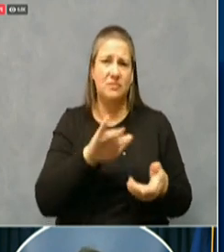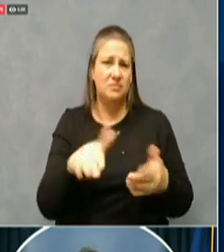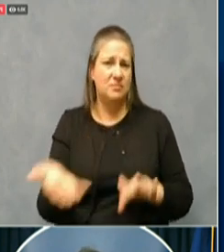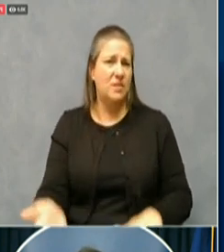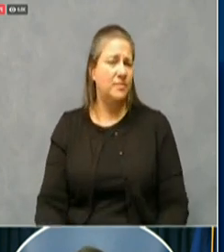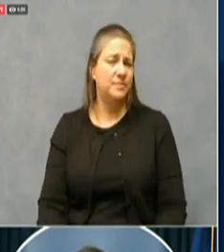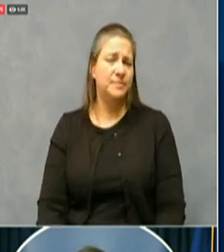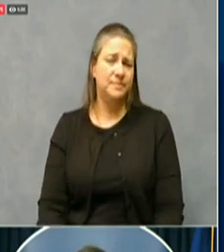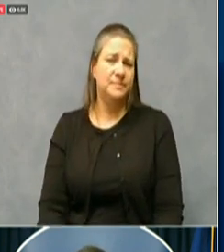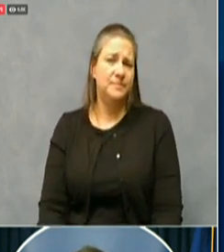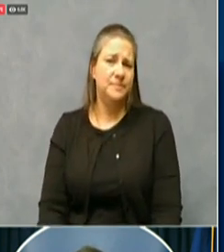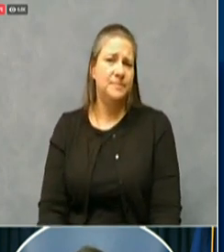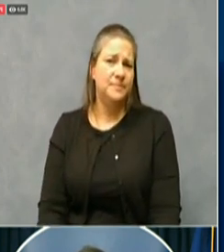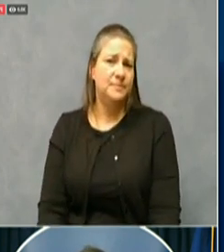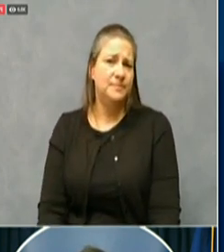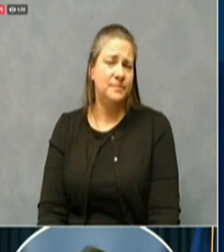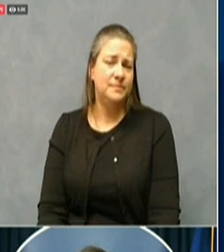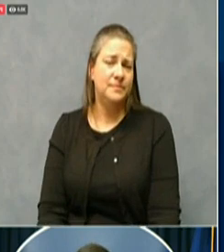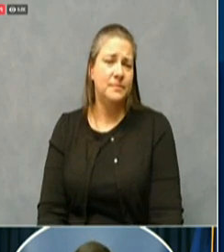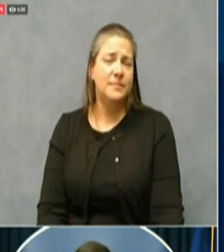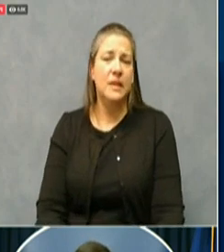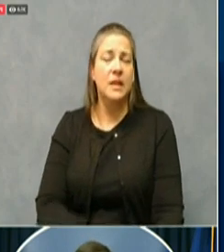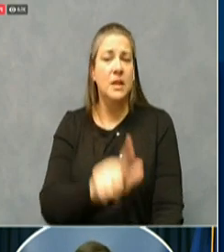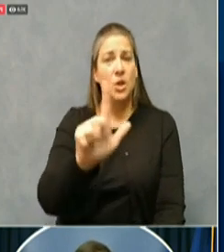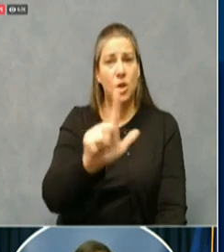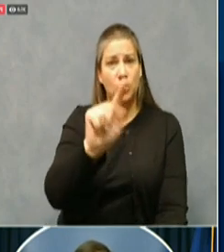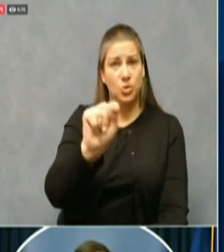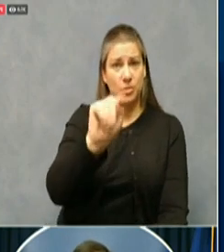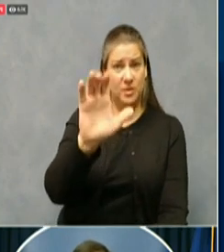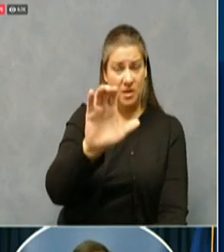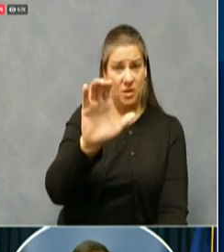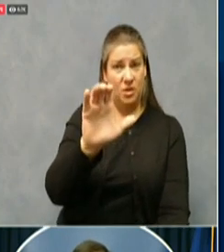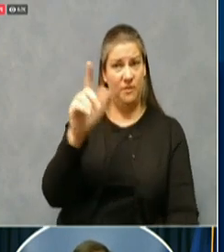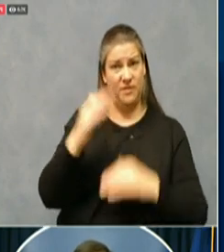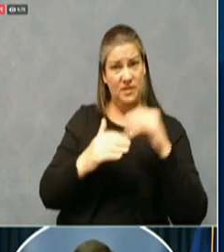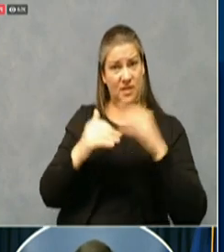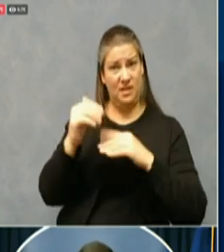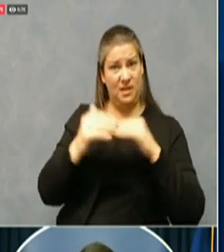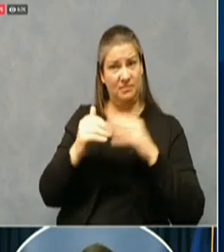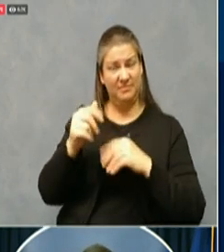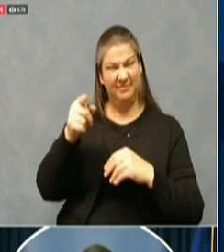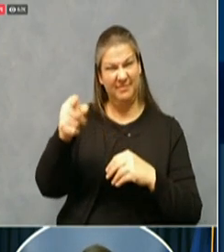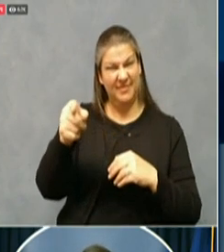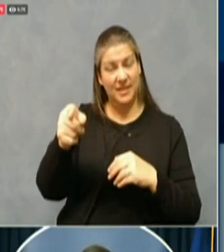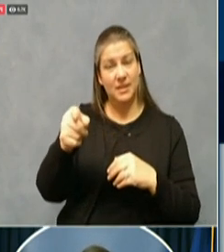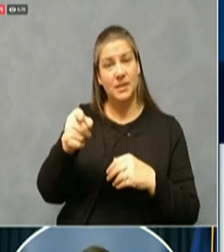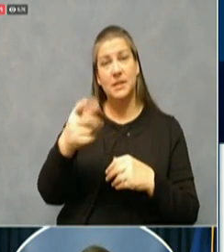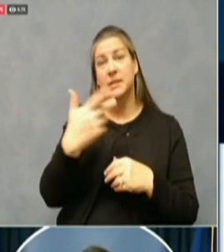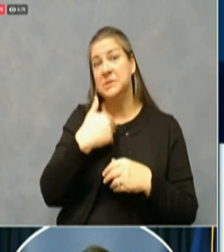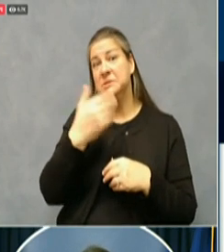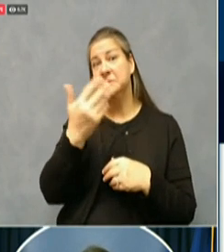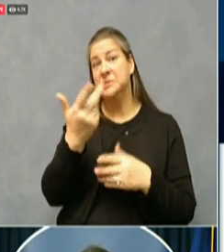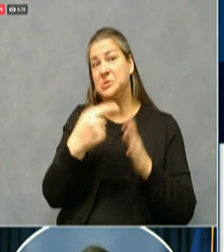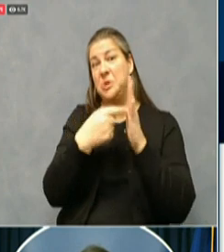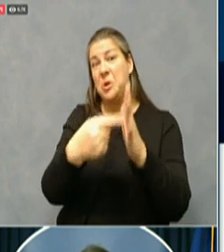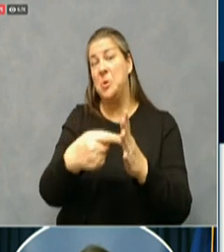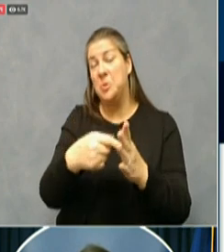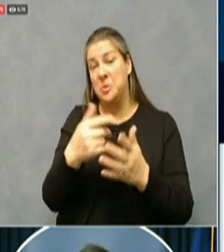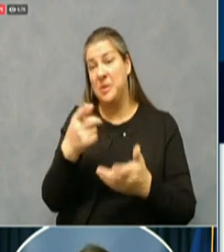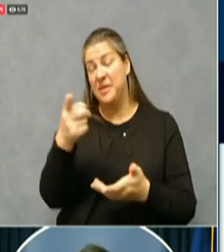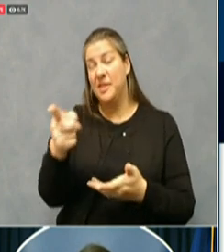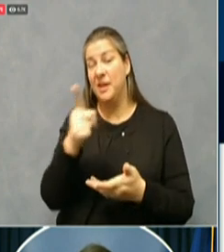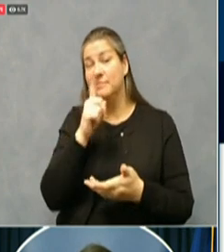Long term care facilities continue to show you why they are a priority and how we are distributing the